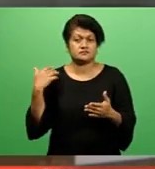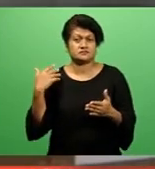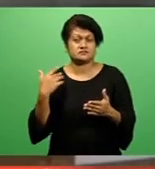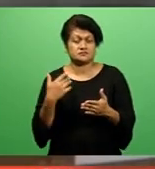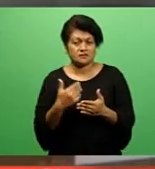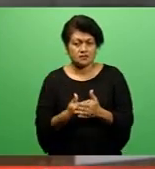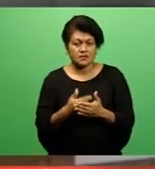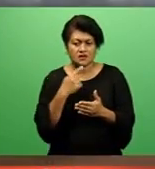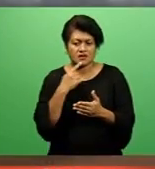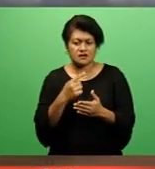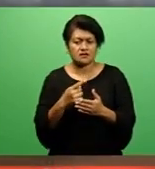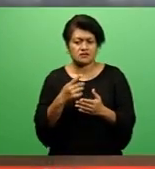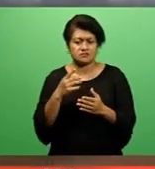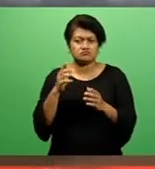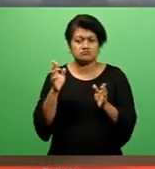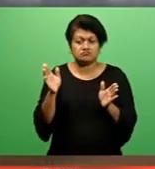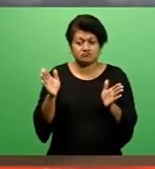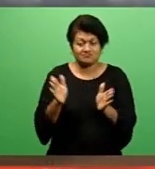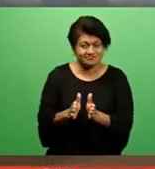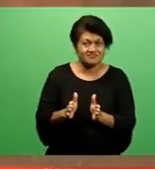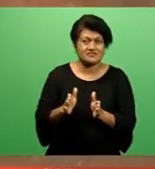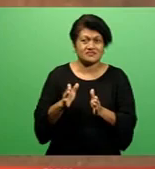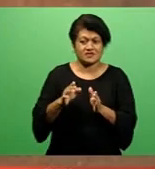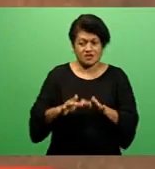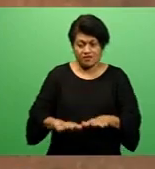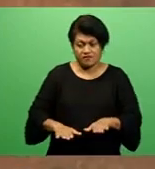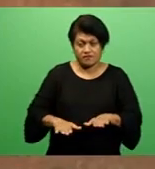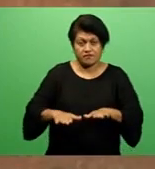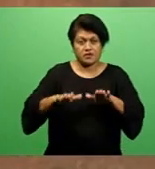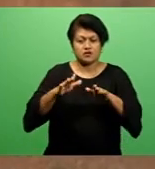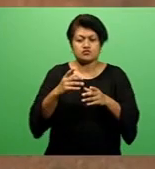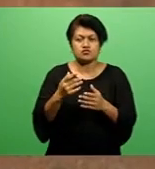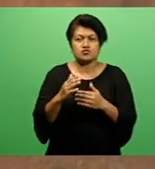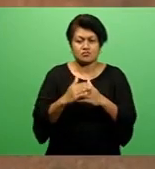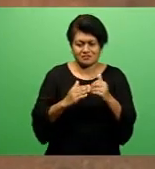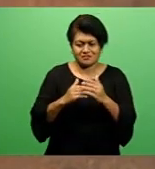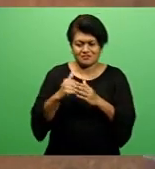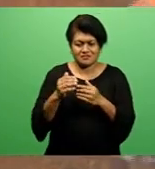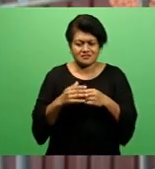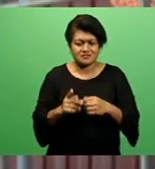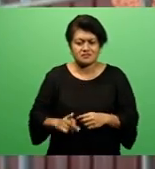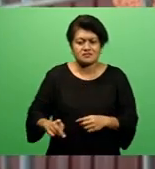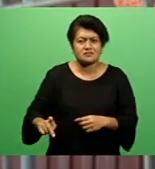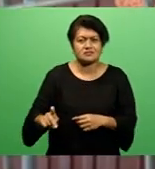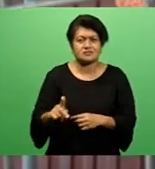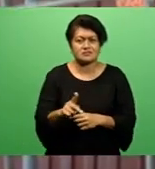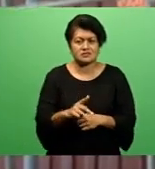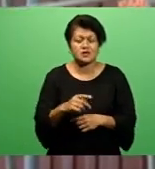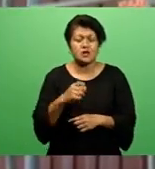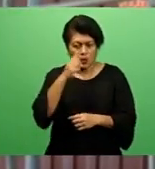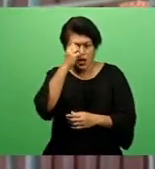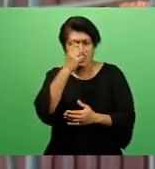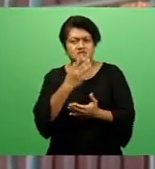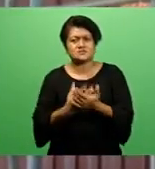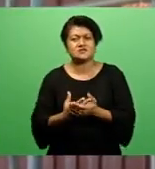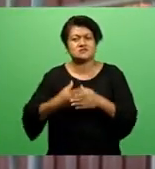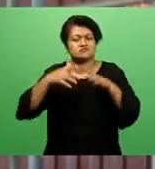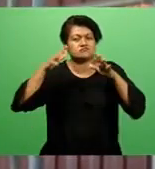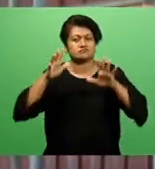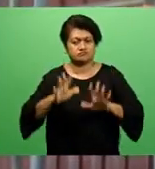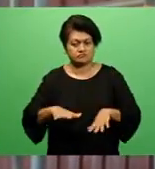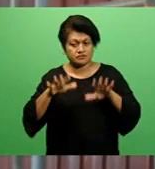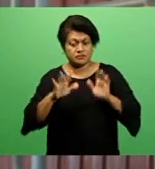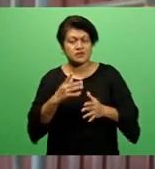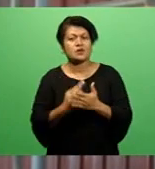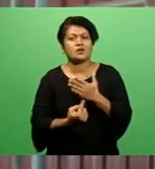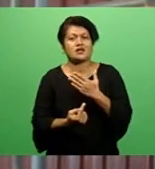minimize the risk of flooding is to build a retention pond. We are experiencing a lot of rain in Suba and that causes delay